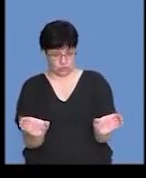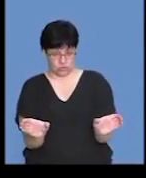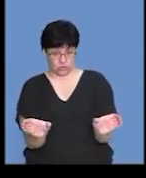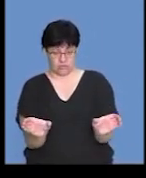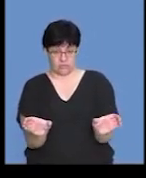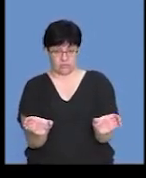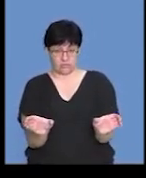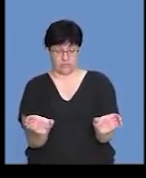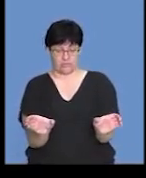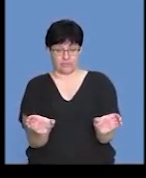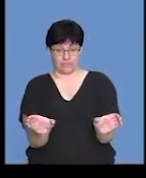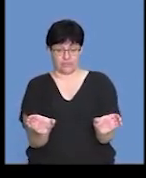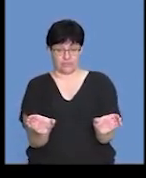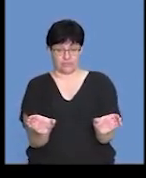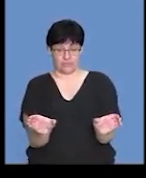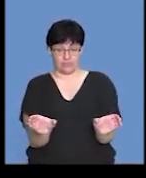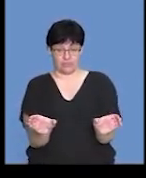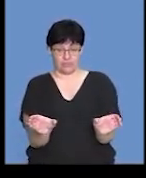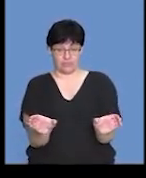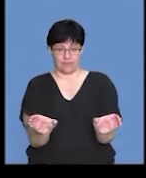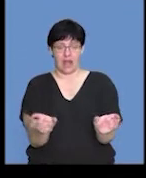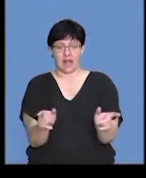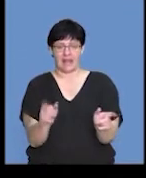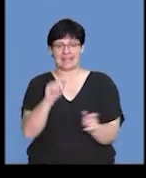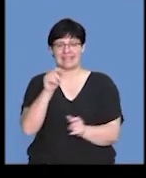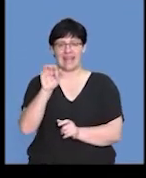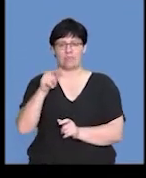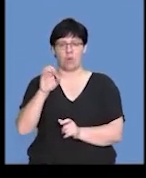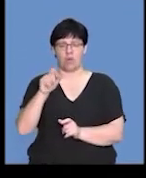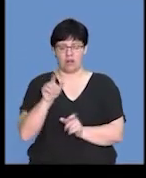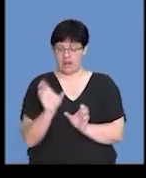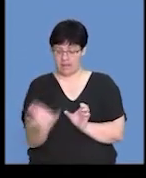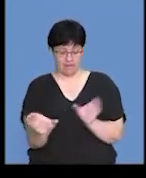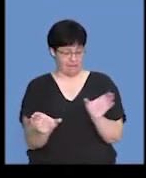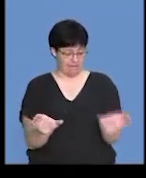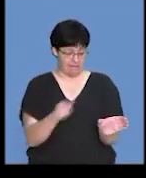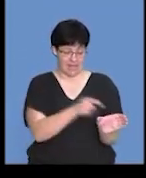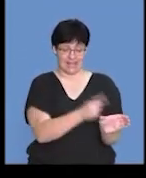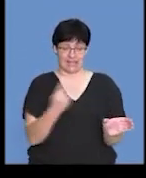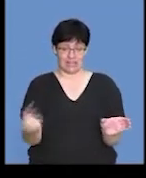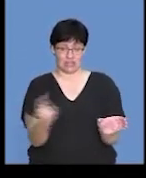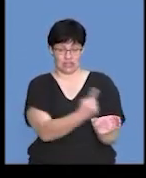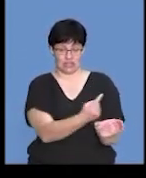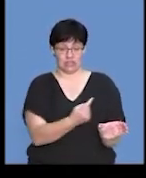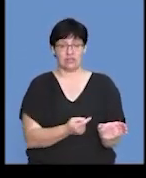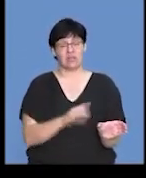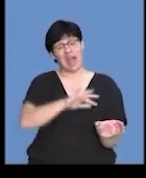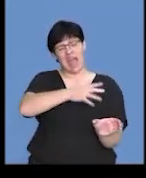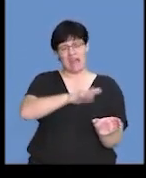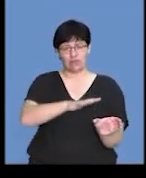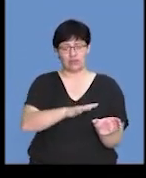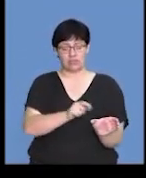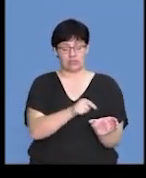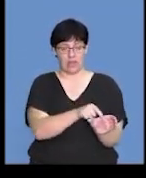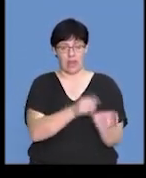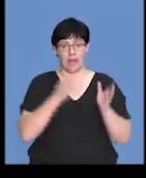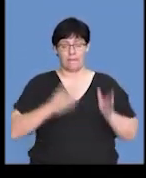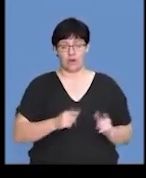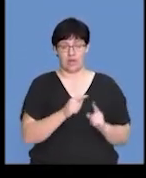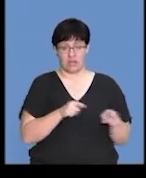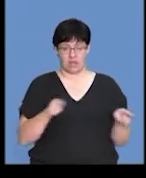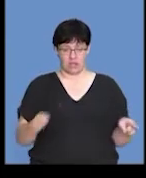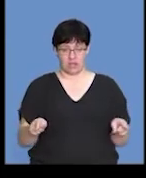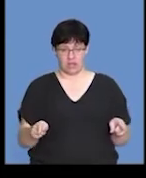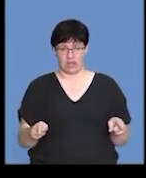two groups having 22 tadpoles each. And let's see what they did next. The average initial body mass of